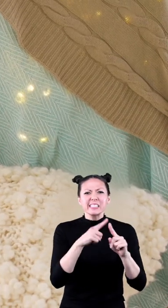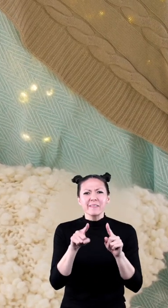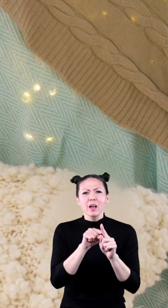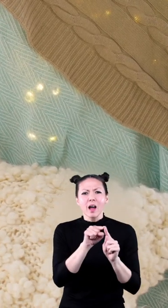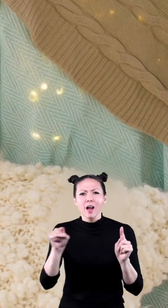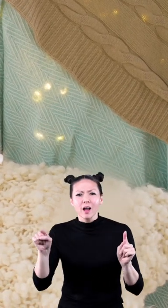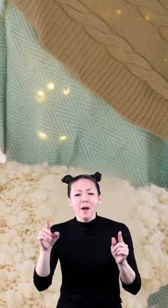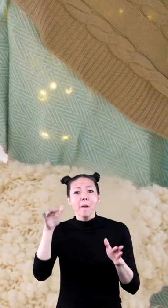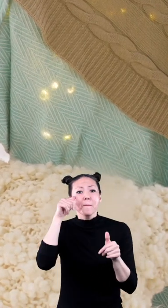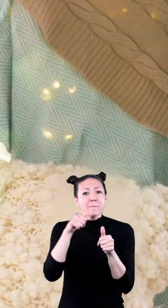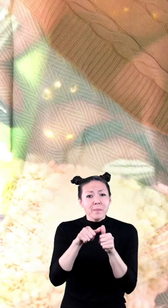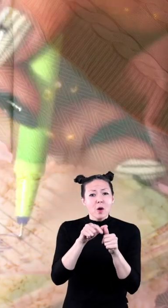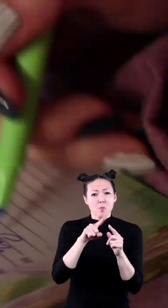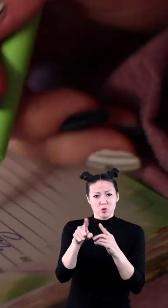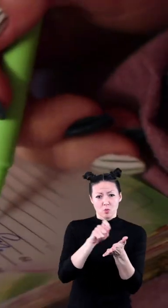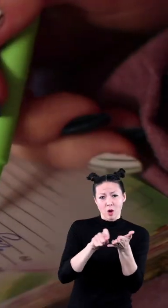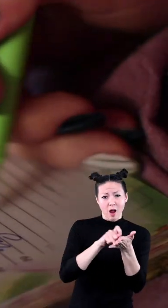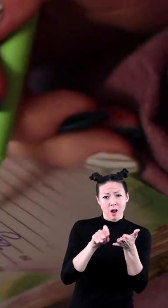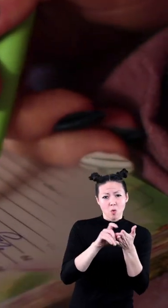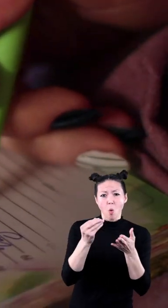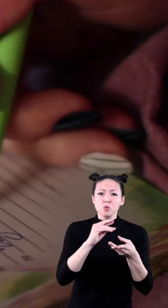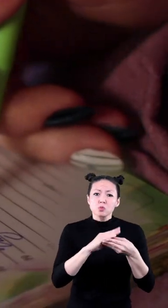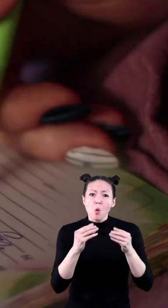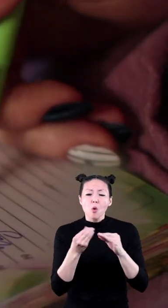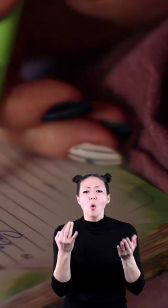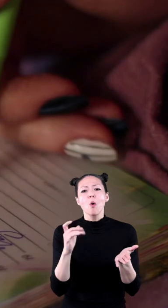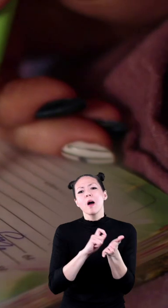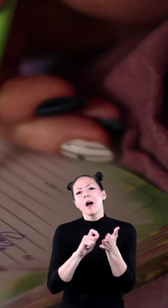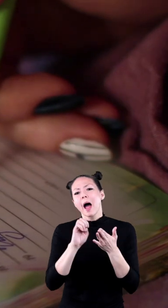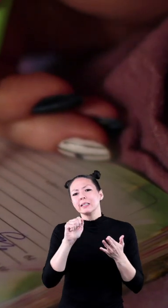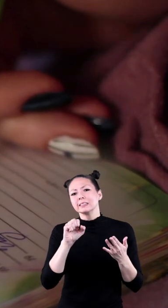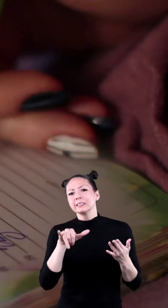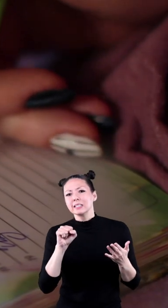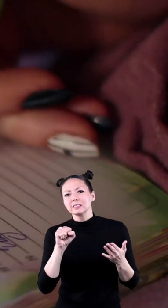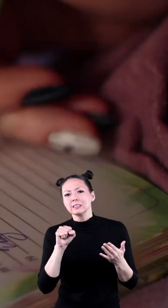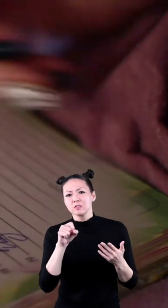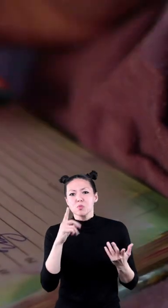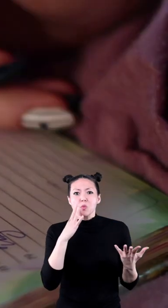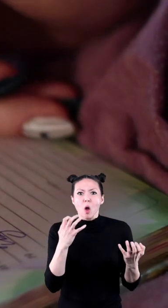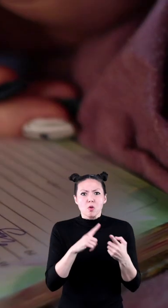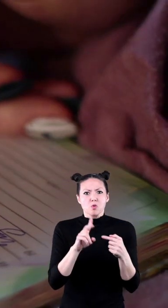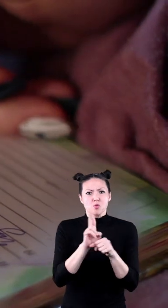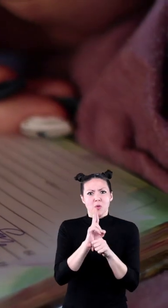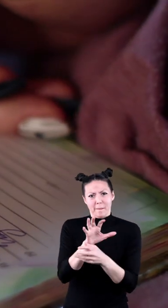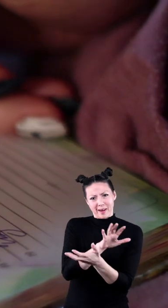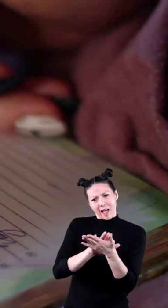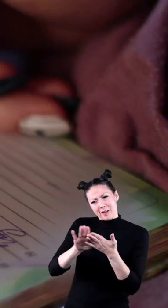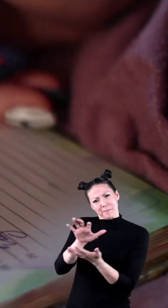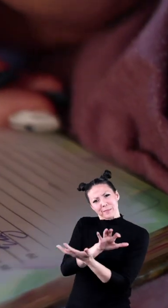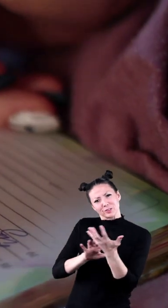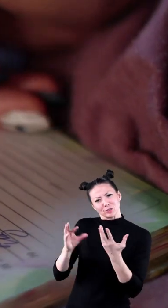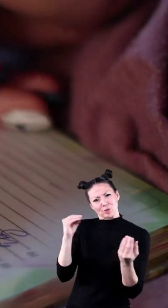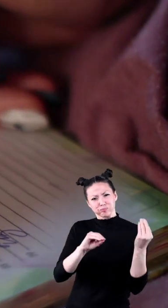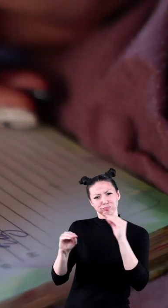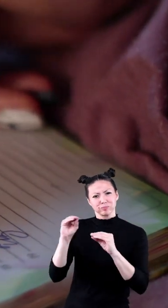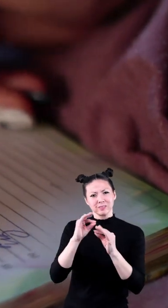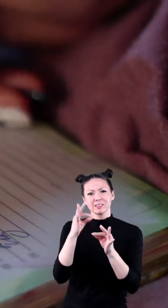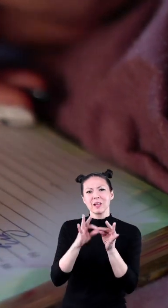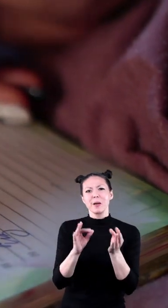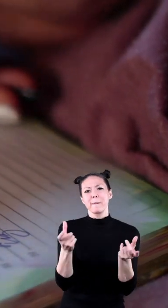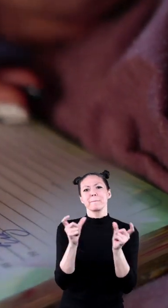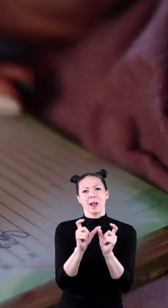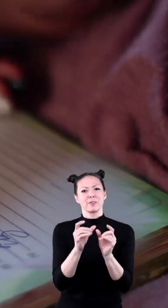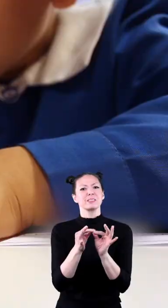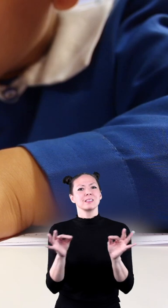differences and remember that as you write your own stories and essays you'll want to use a nice mixture of simple and compound